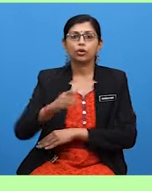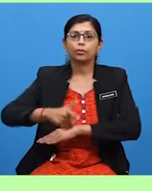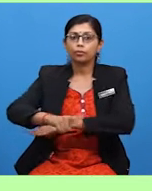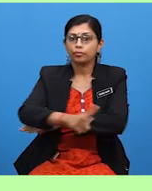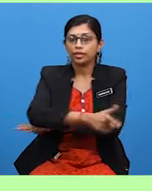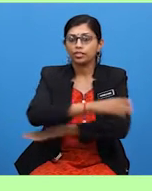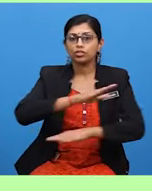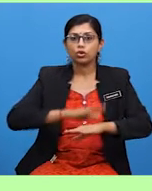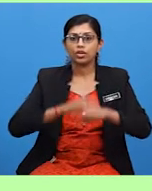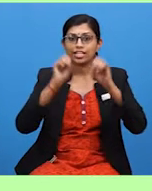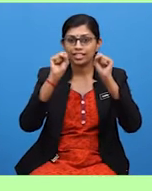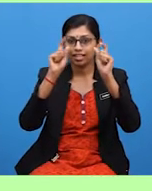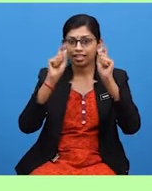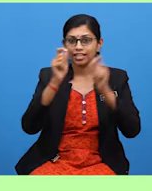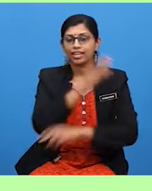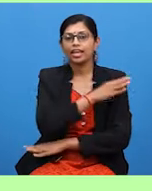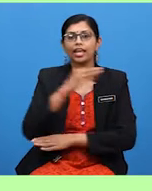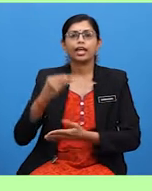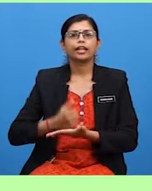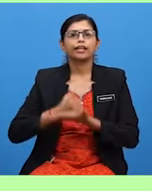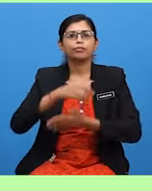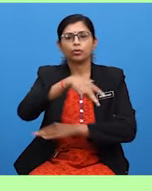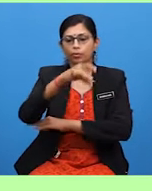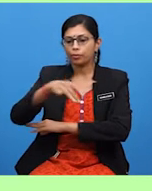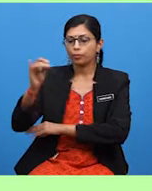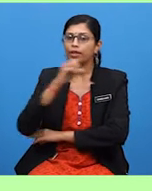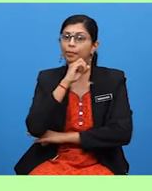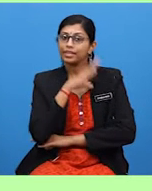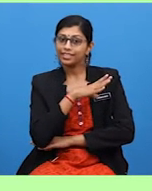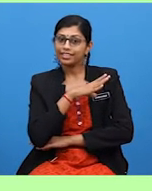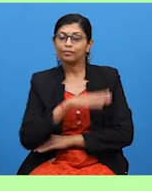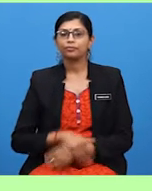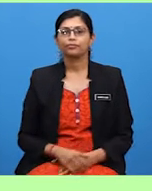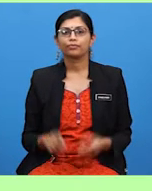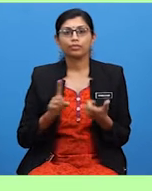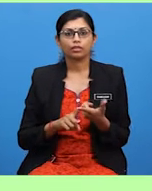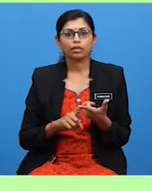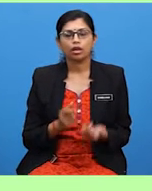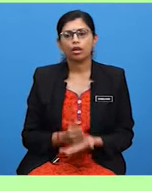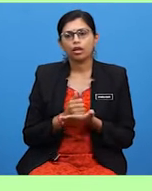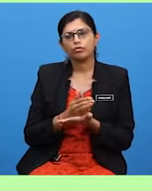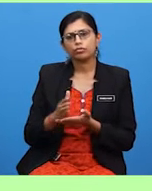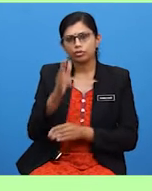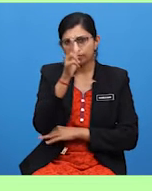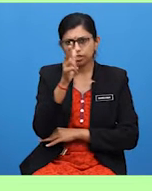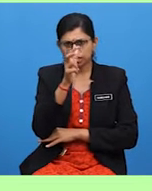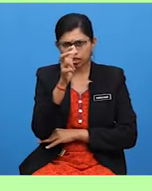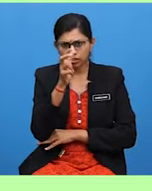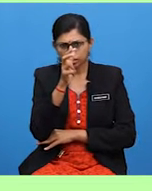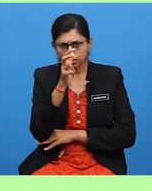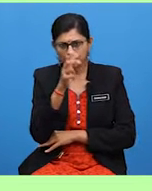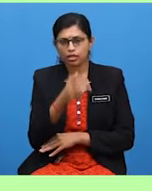Saturday and help to pick up litter. The second one, help some insects.